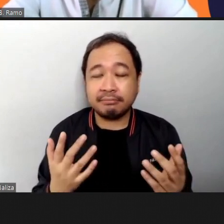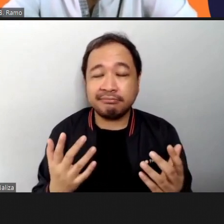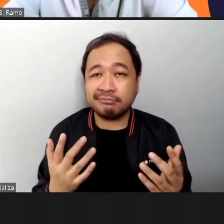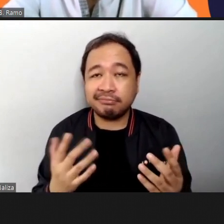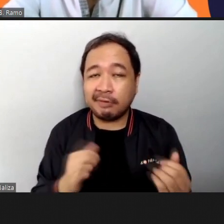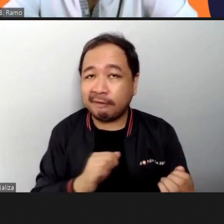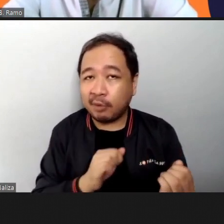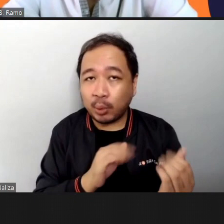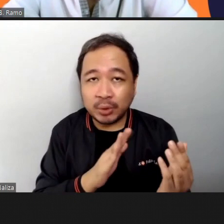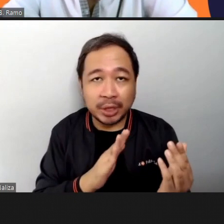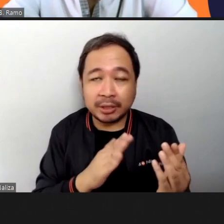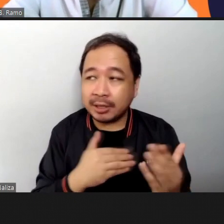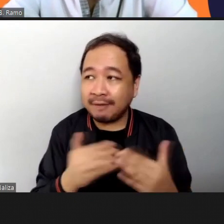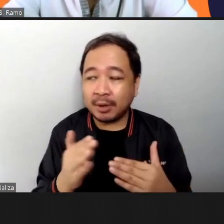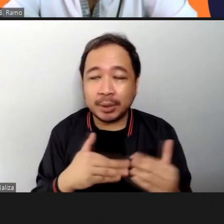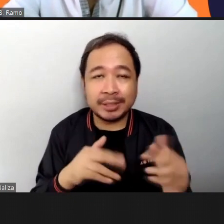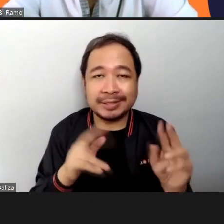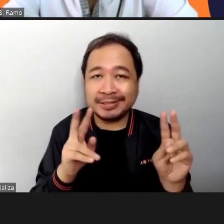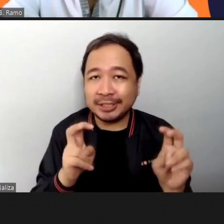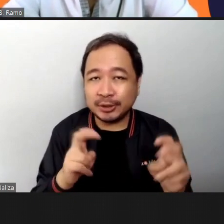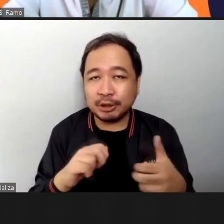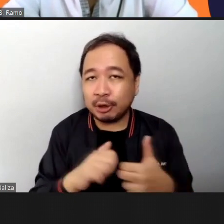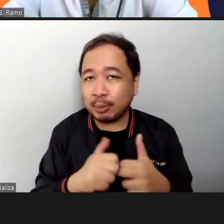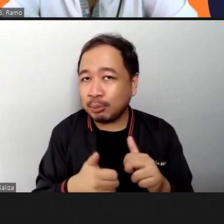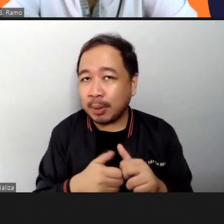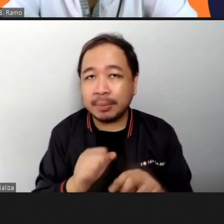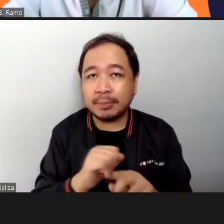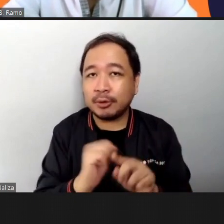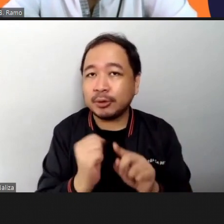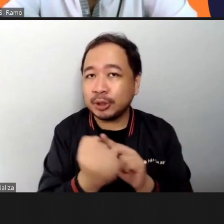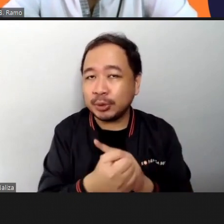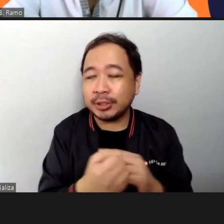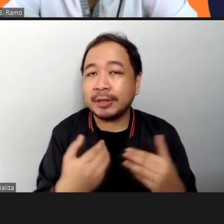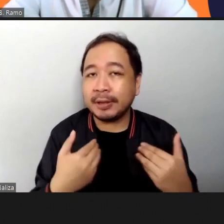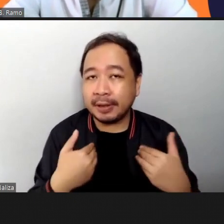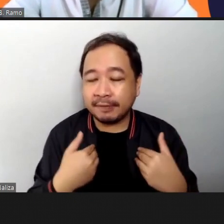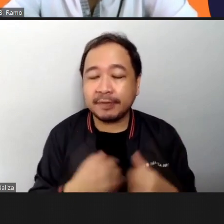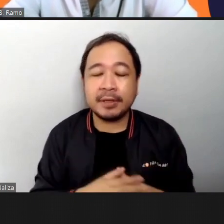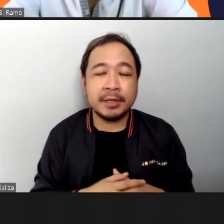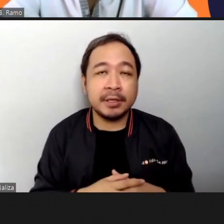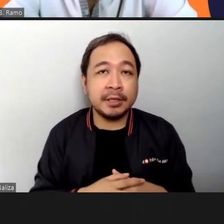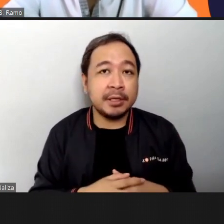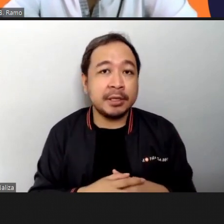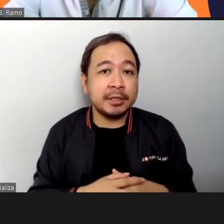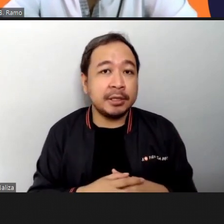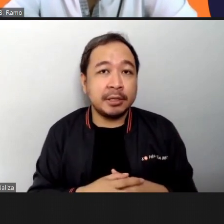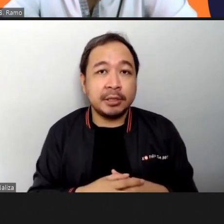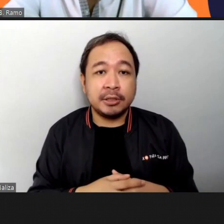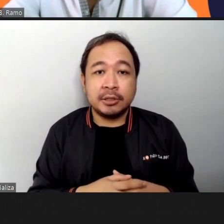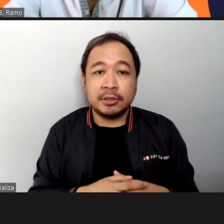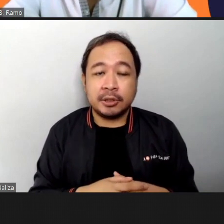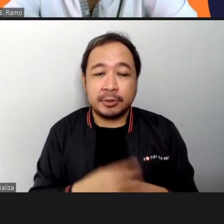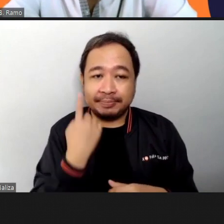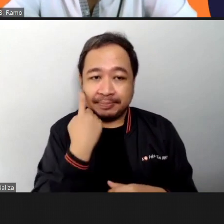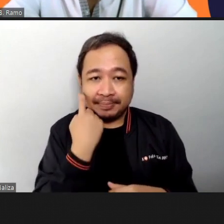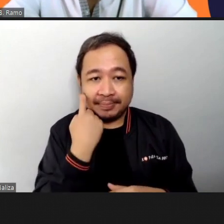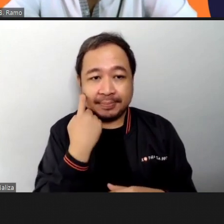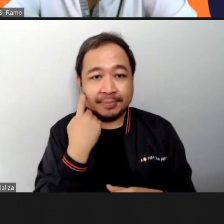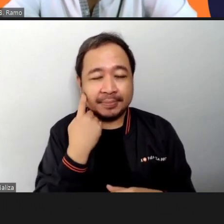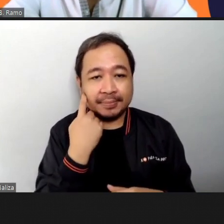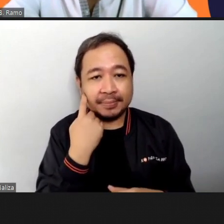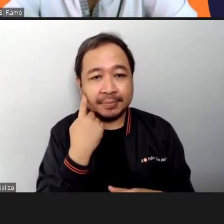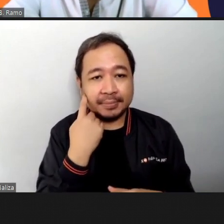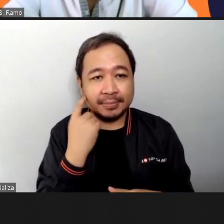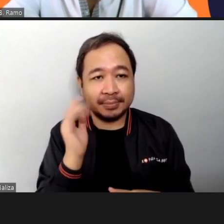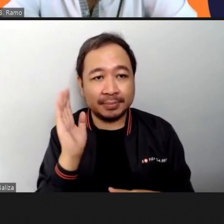issues or difficulties or situations that you have so as lectured by doctor so